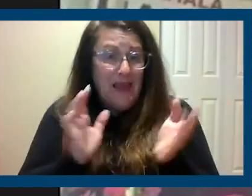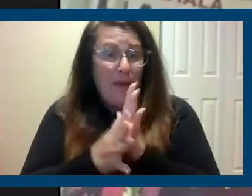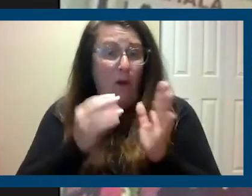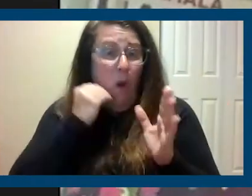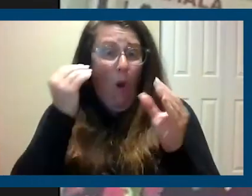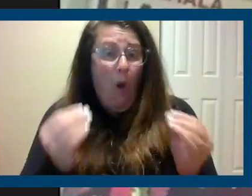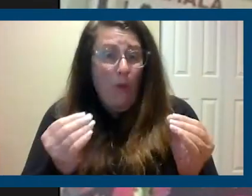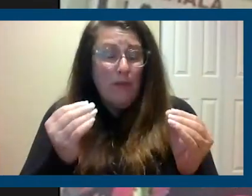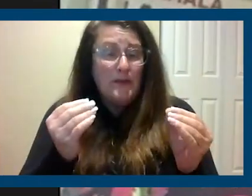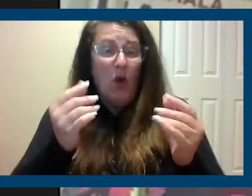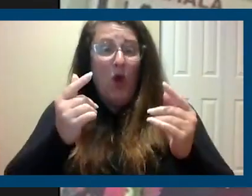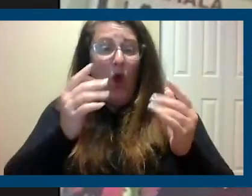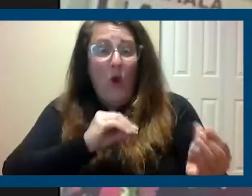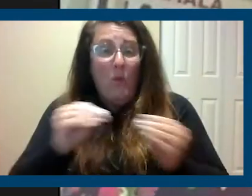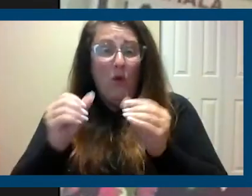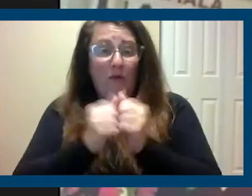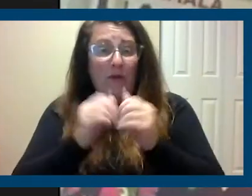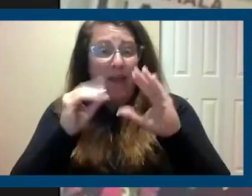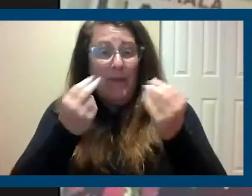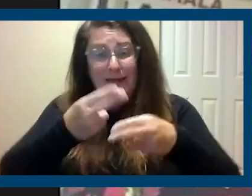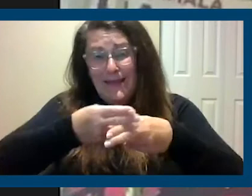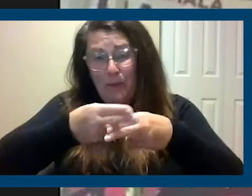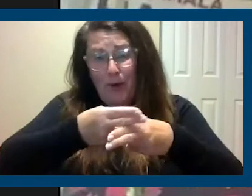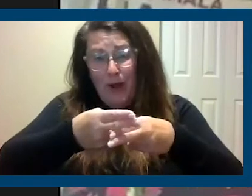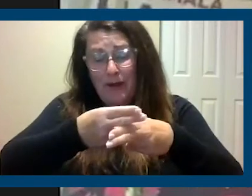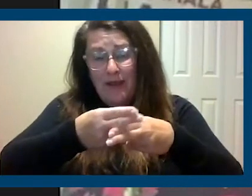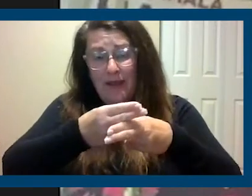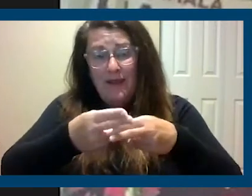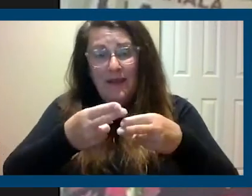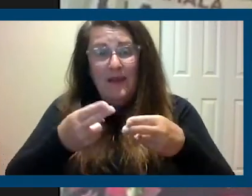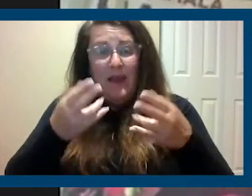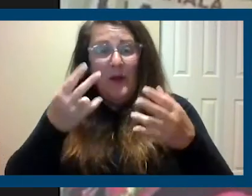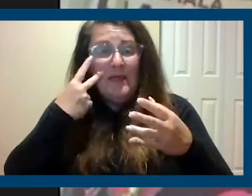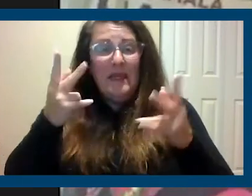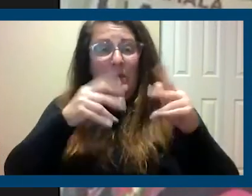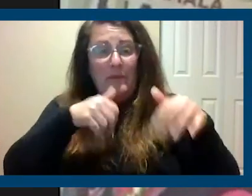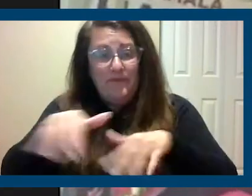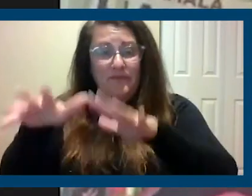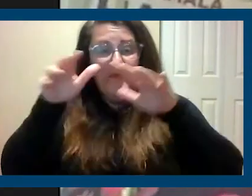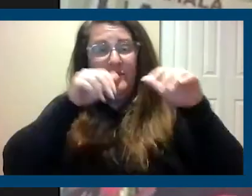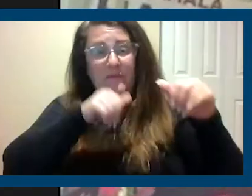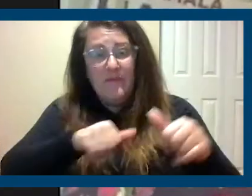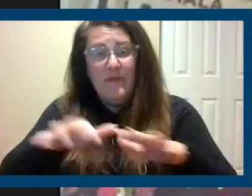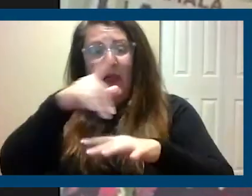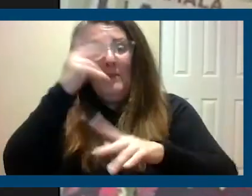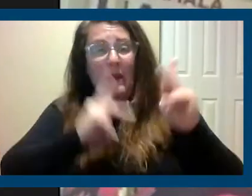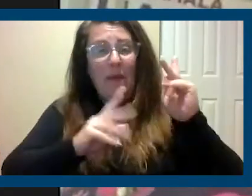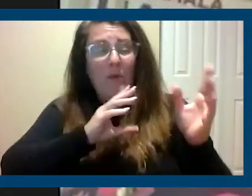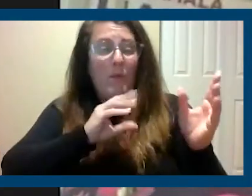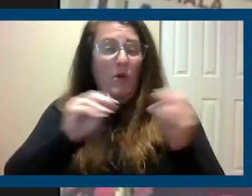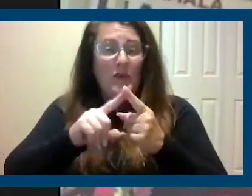move in with the family member and that's only going to last so long. So we're seeing a migration of black people moving to Texas,